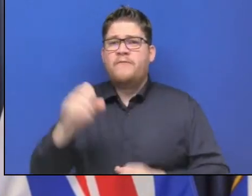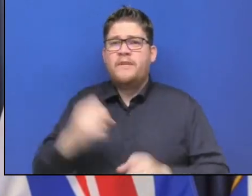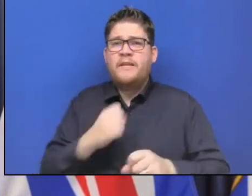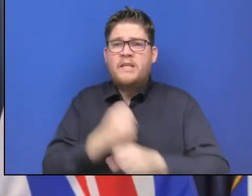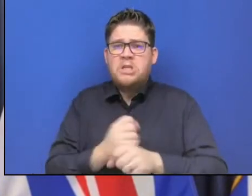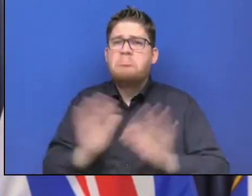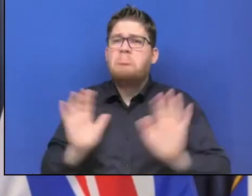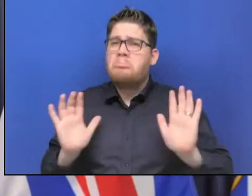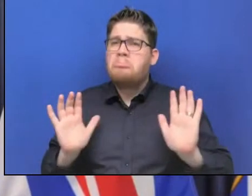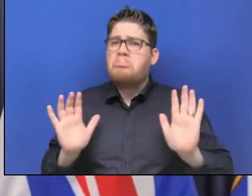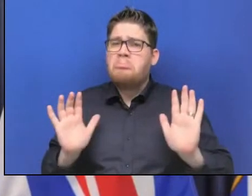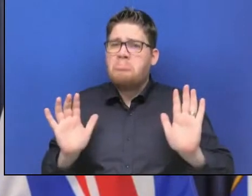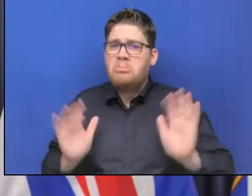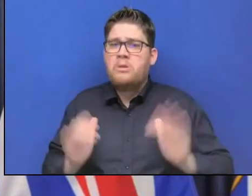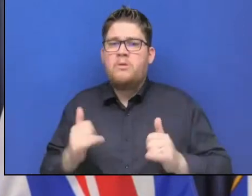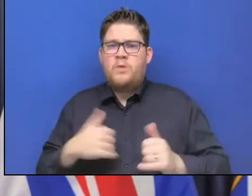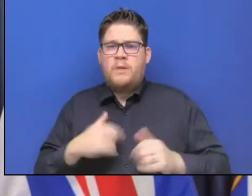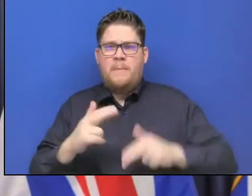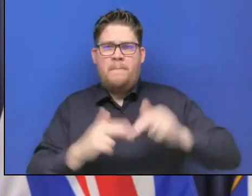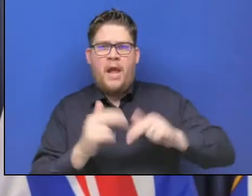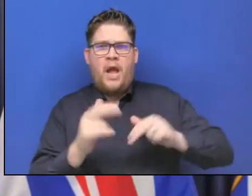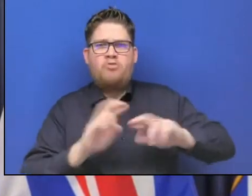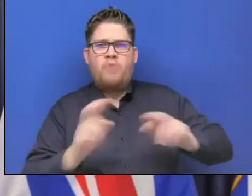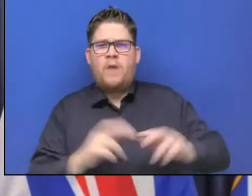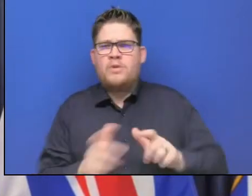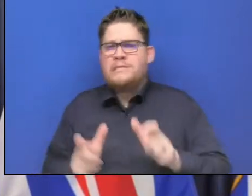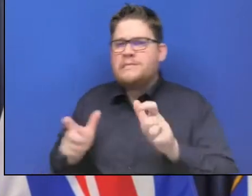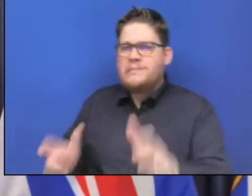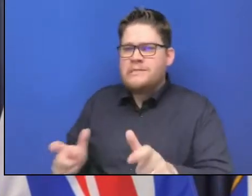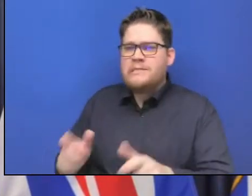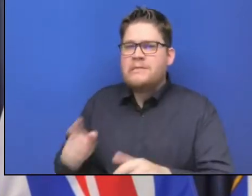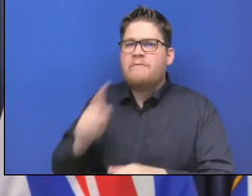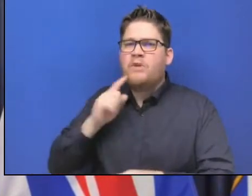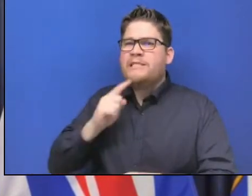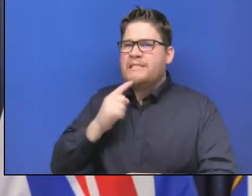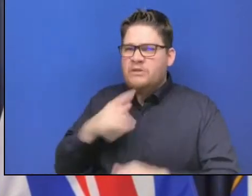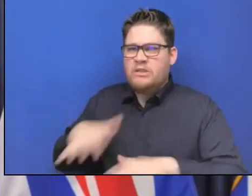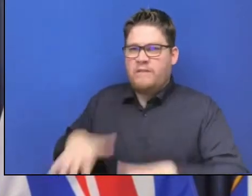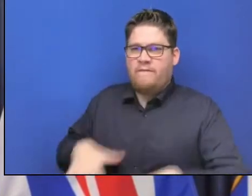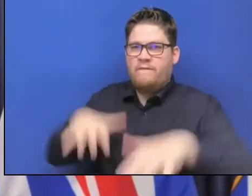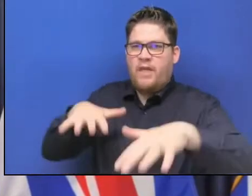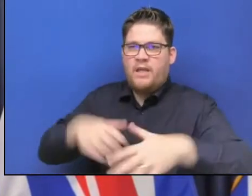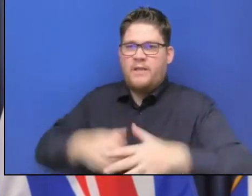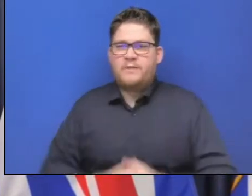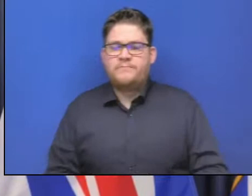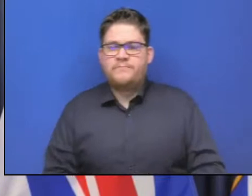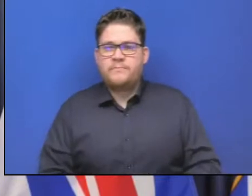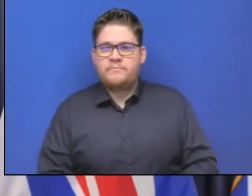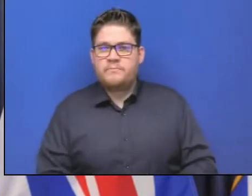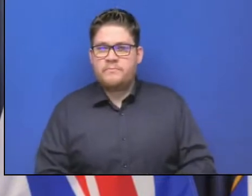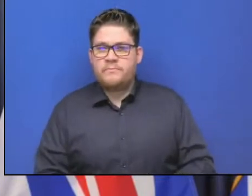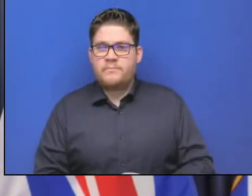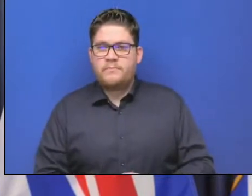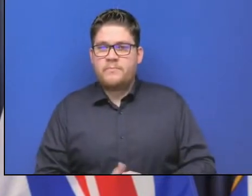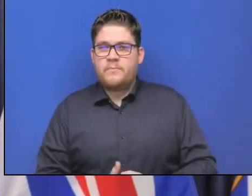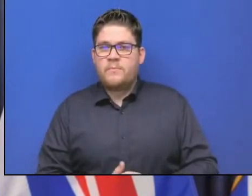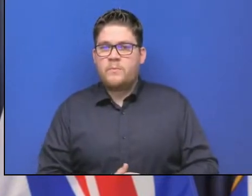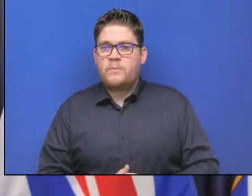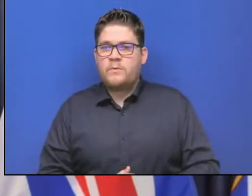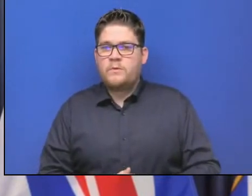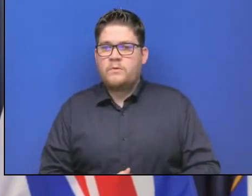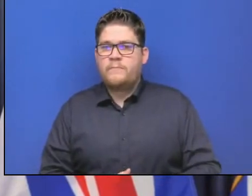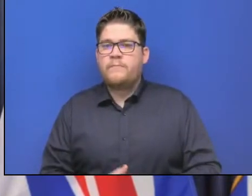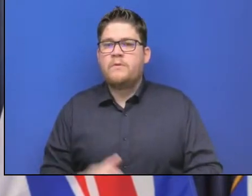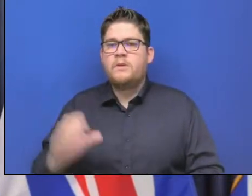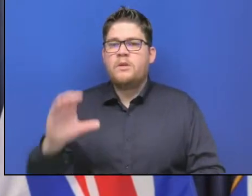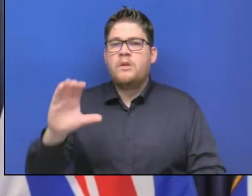more often than it was in the past. It means making sure that culls overts, drainage ditches are